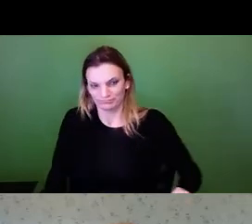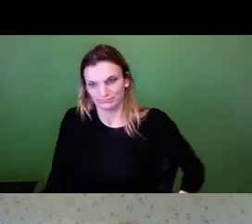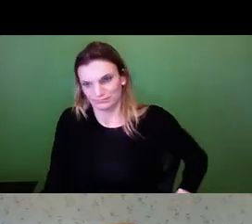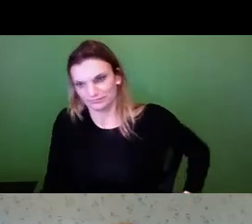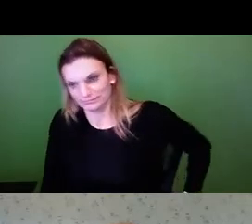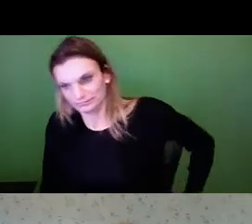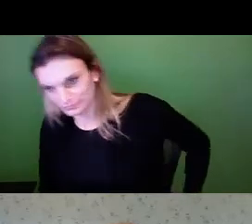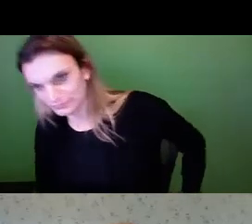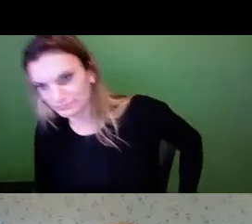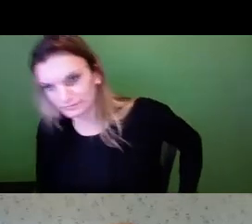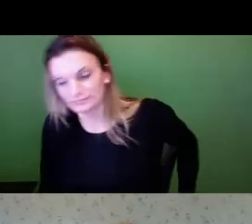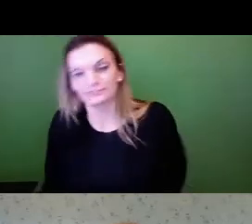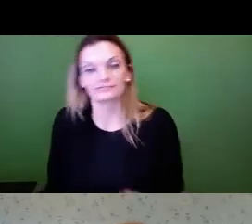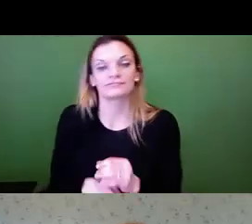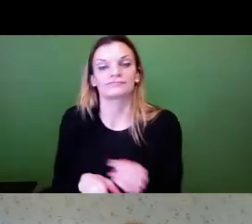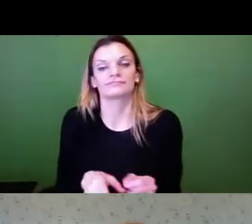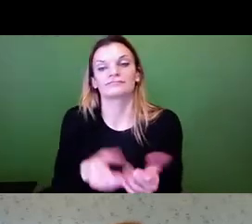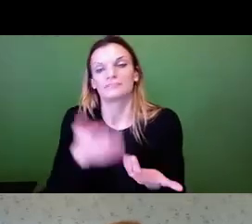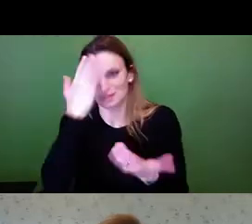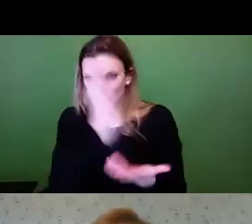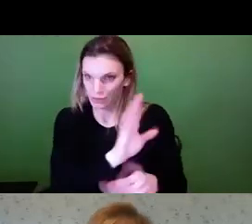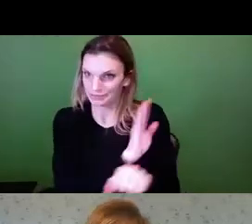than what others might be doing.